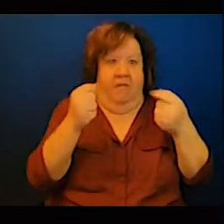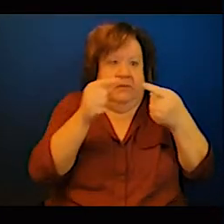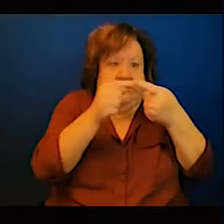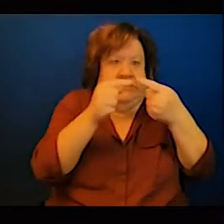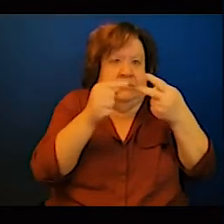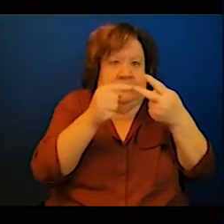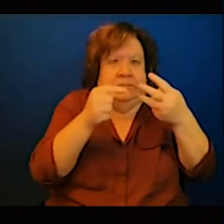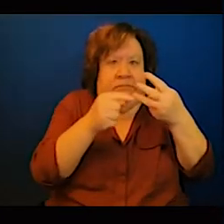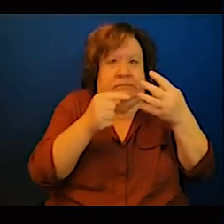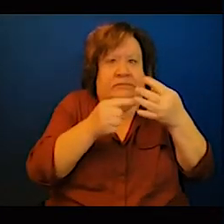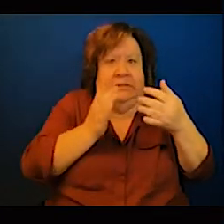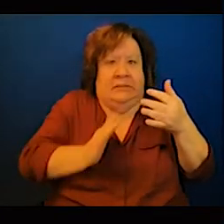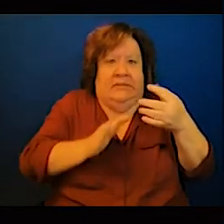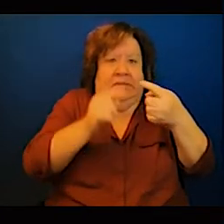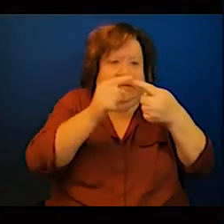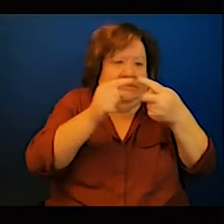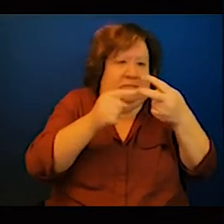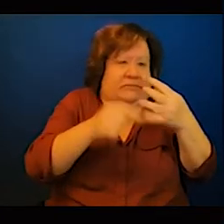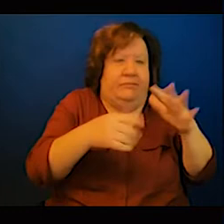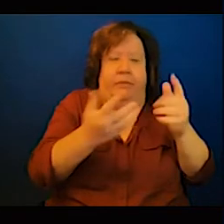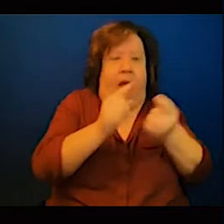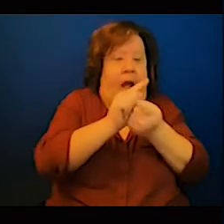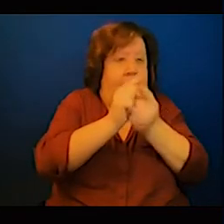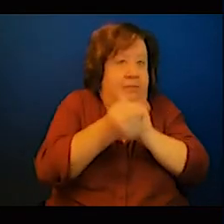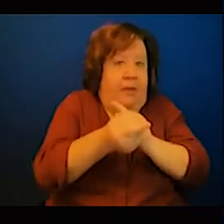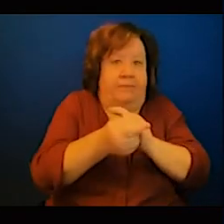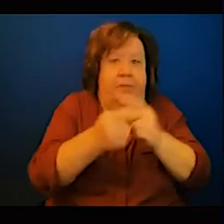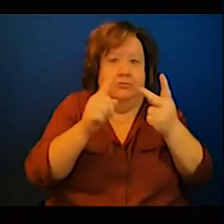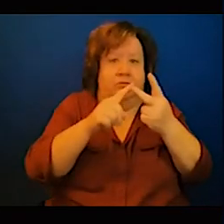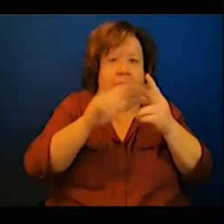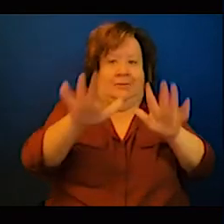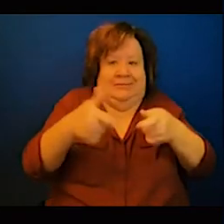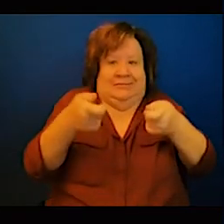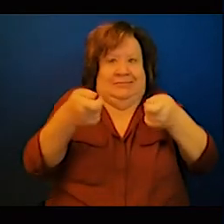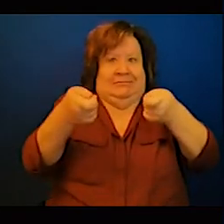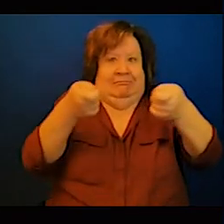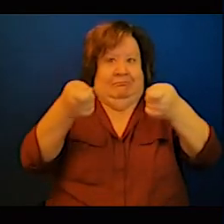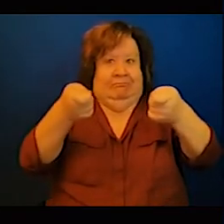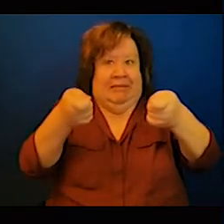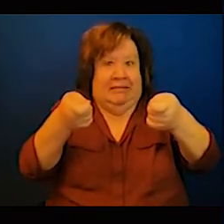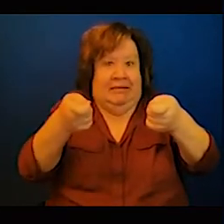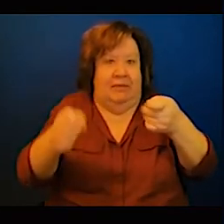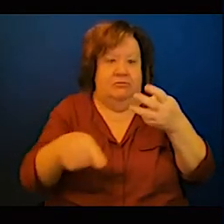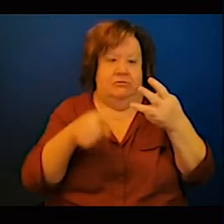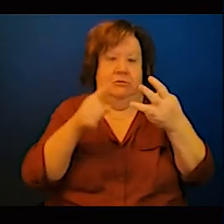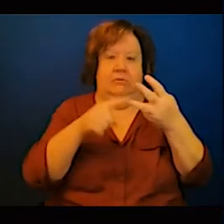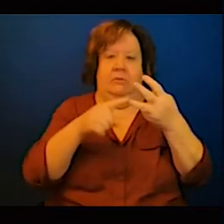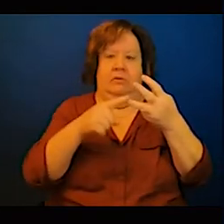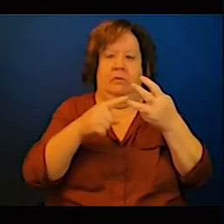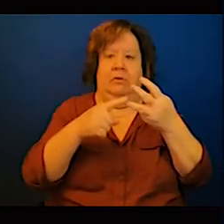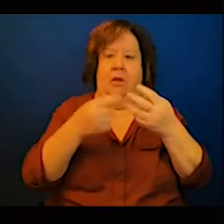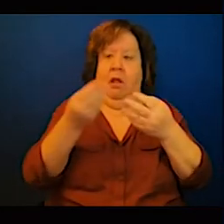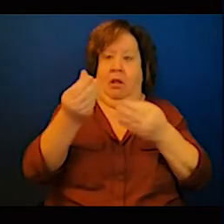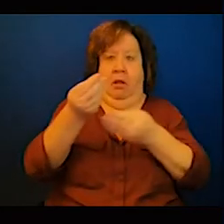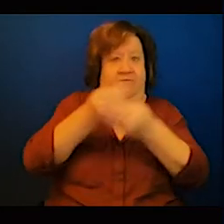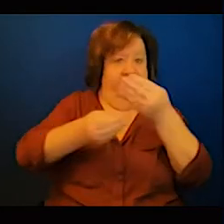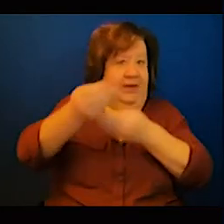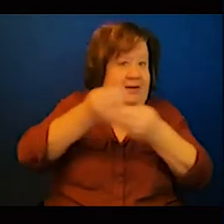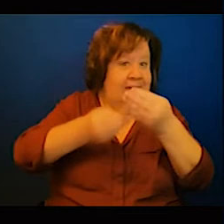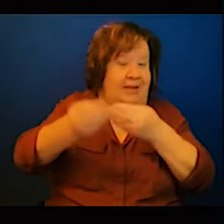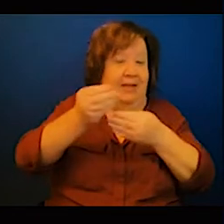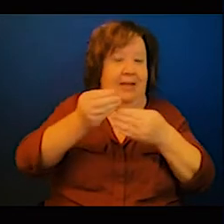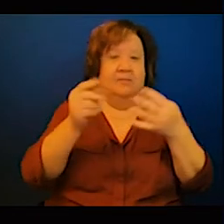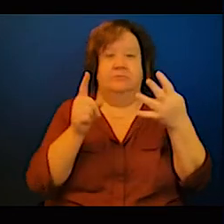the market mechanisms. These ambitious NDCs that will ensure